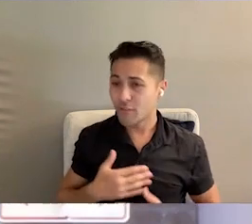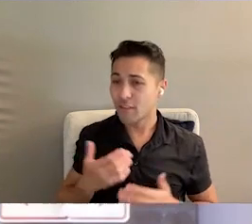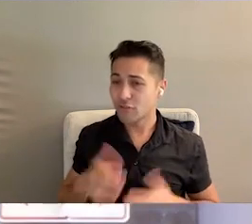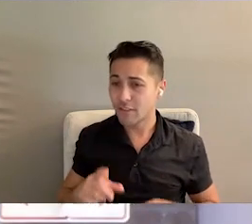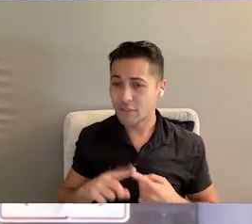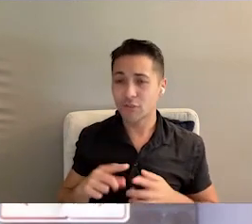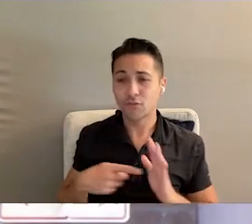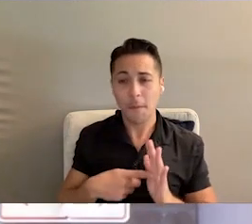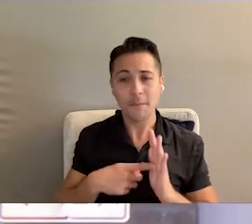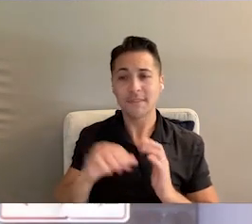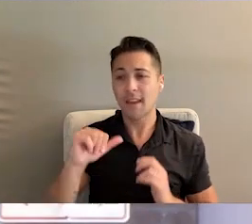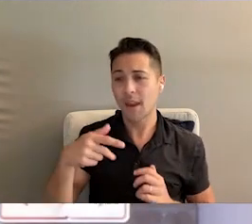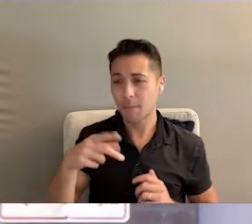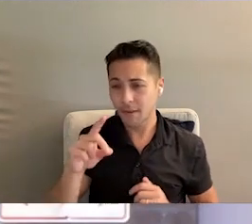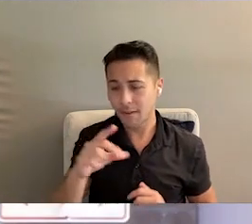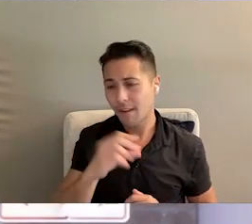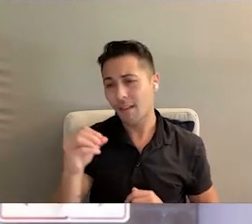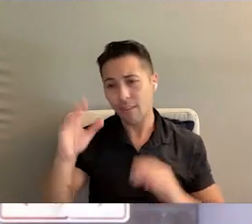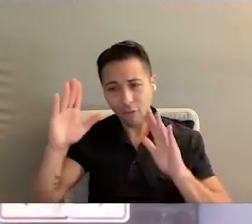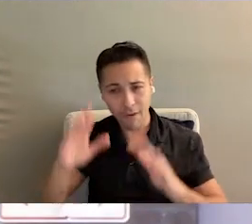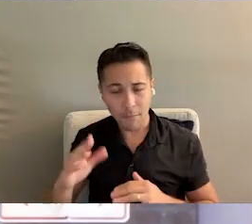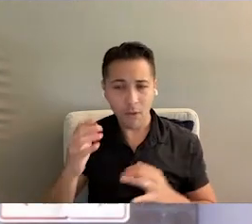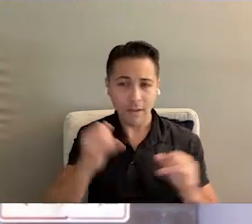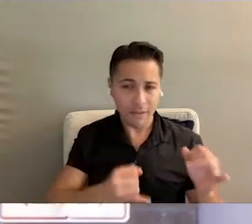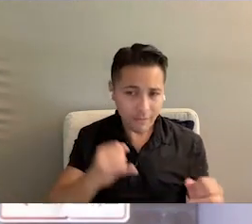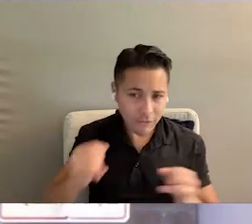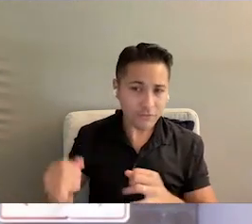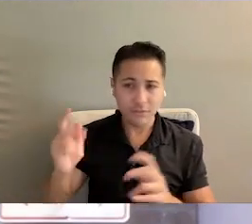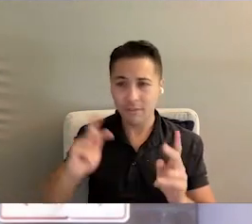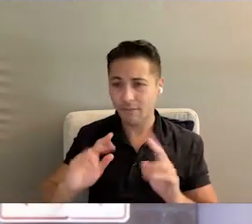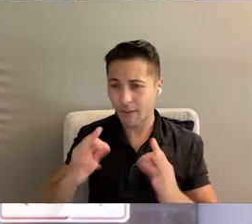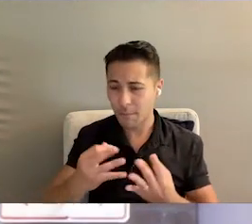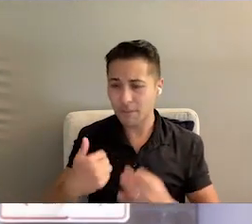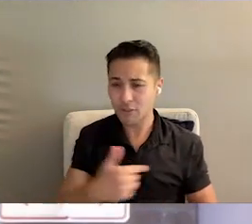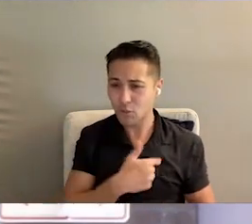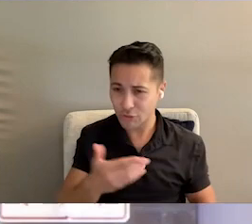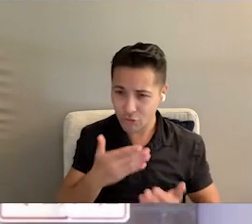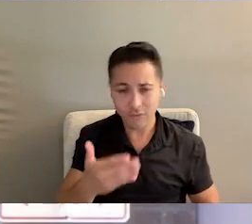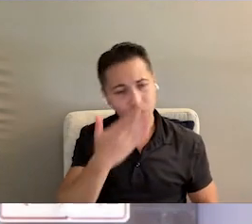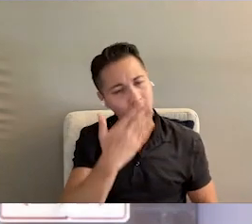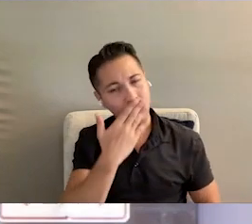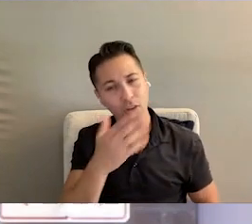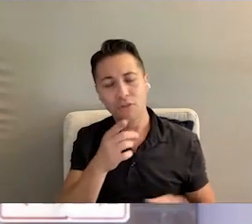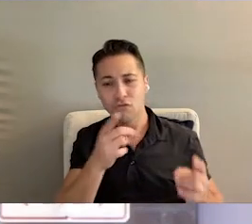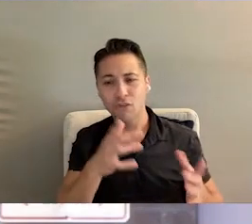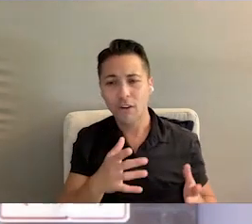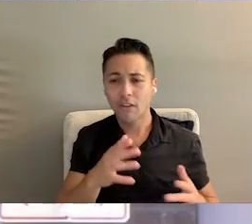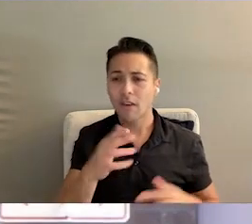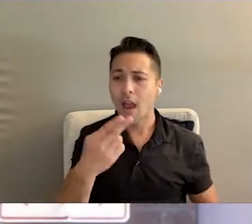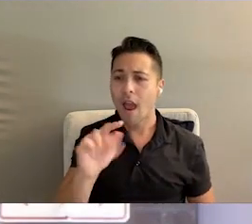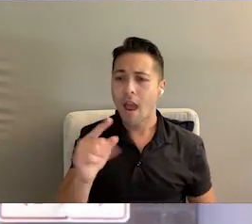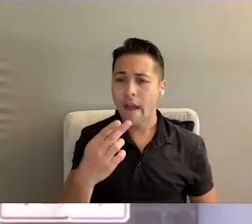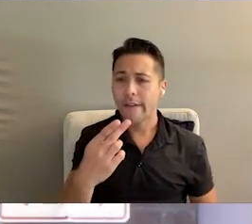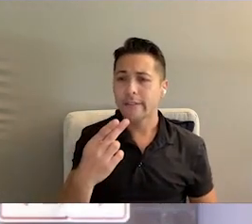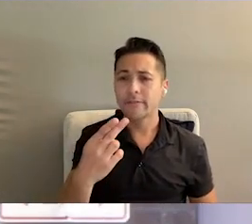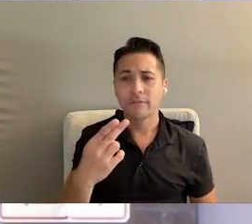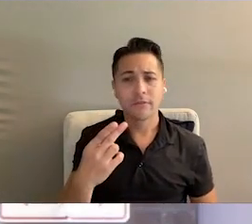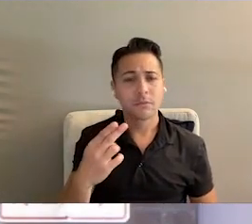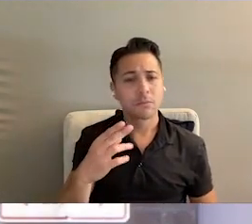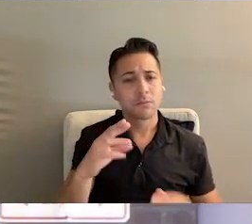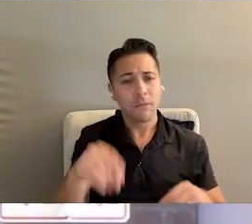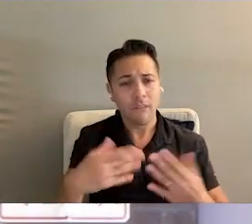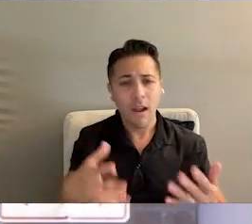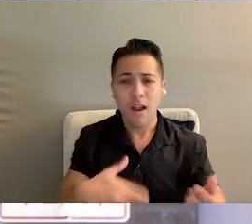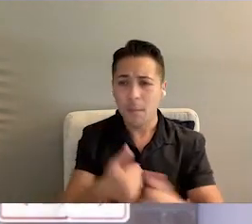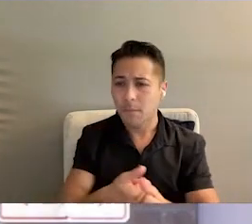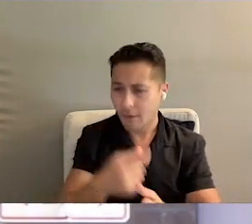I appreciate the chance to represent APD and the incredible individuals and families we serve, and thank you, Director Hatch, for the opportunity to provide an update on